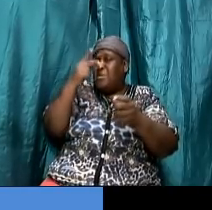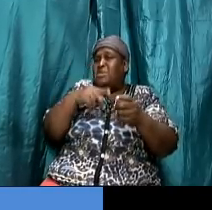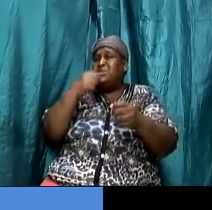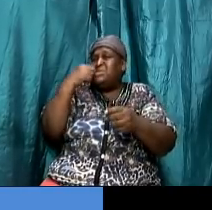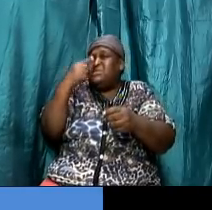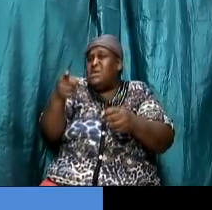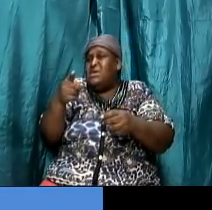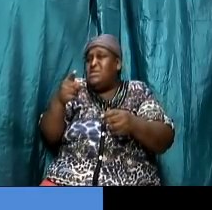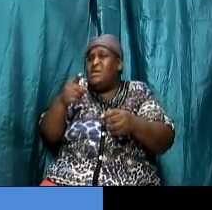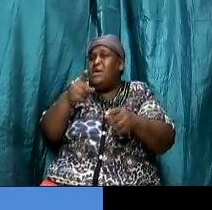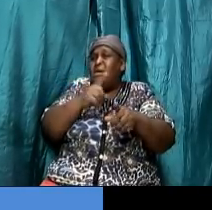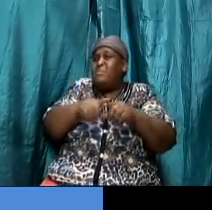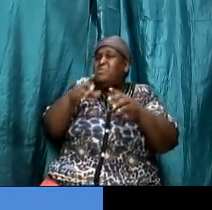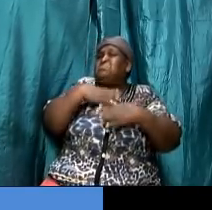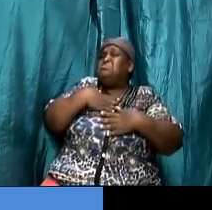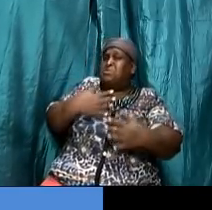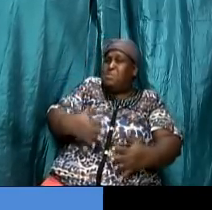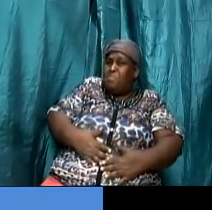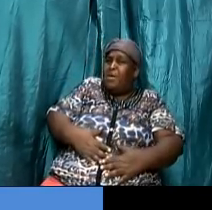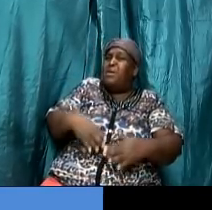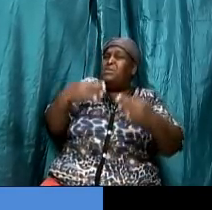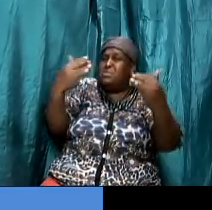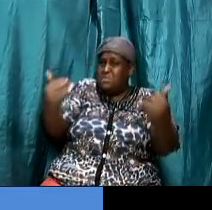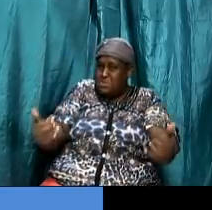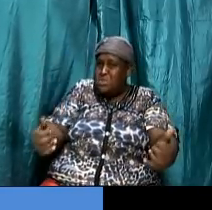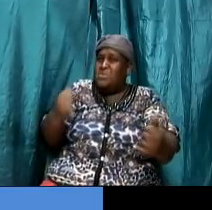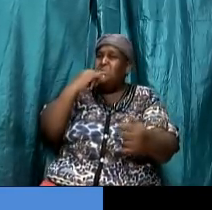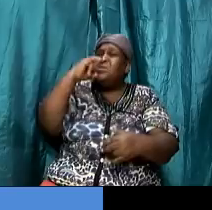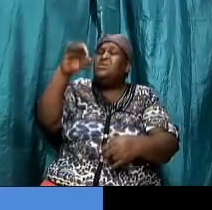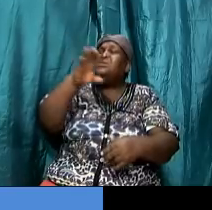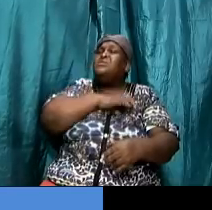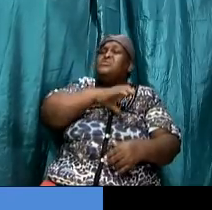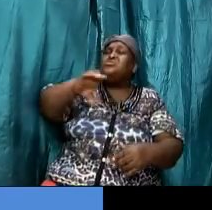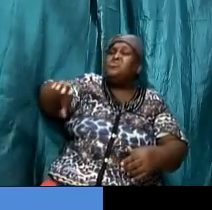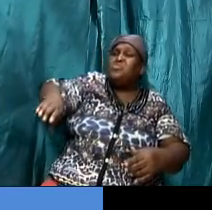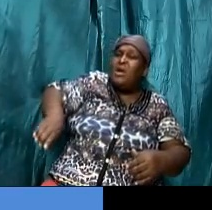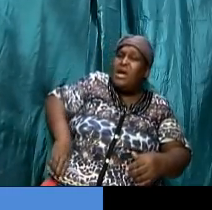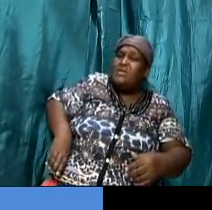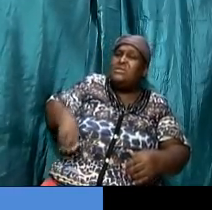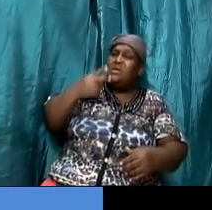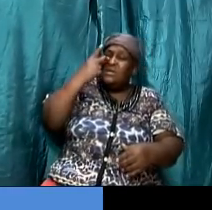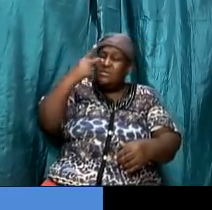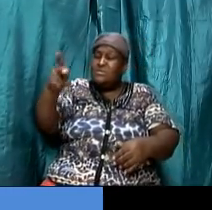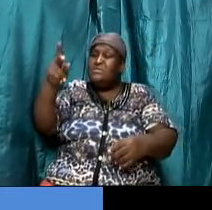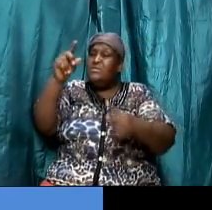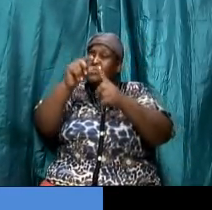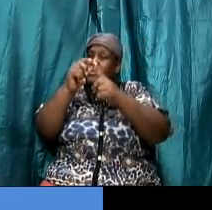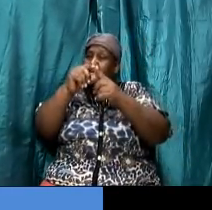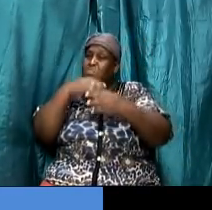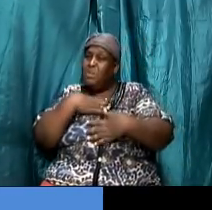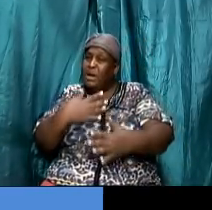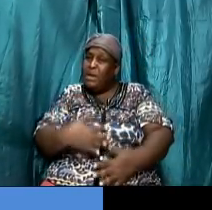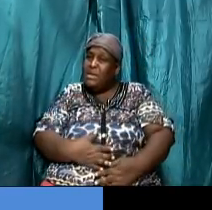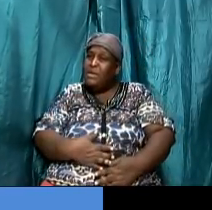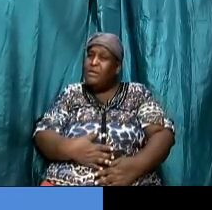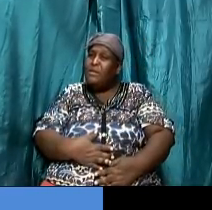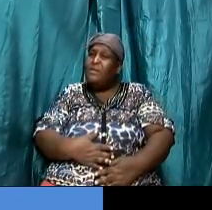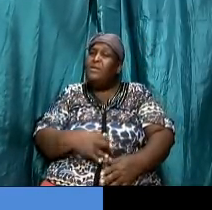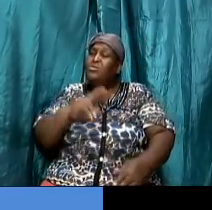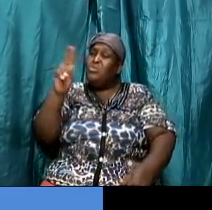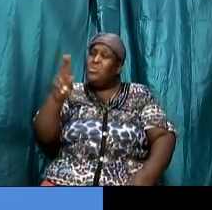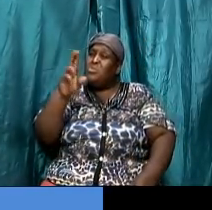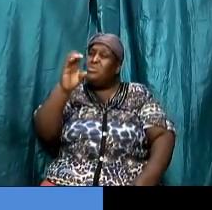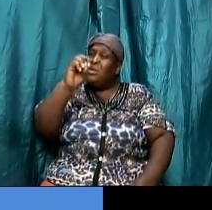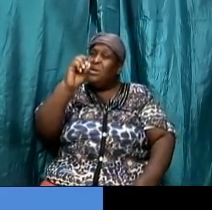but the body now is of christ you see the word body there as used in colossians